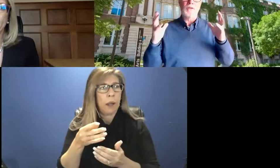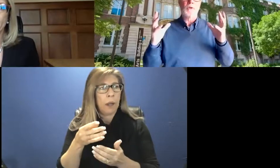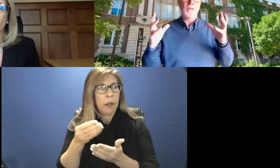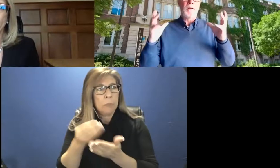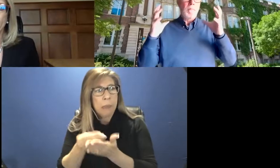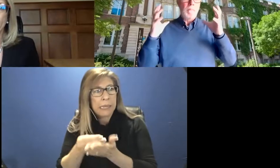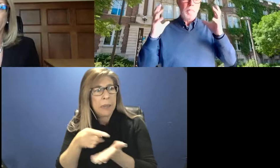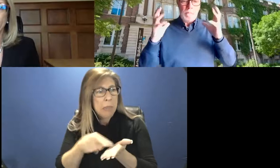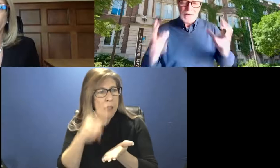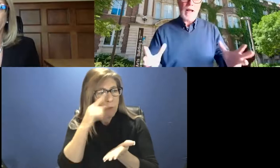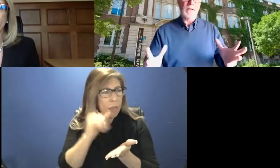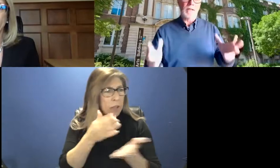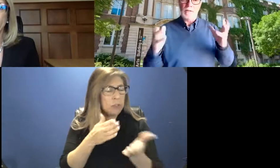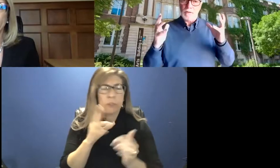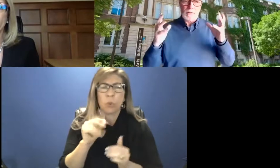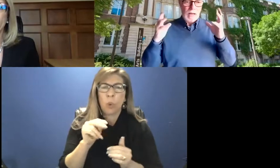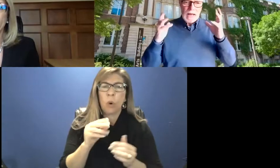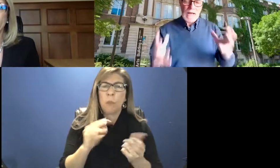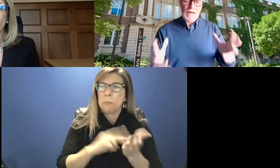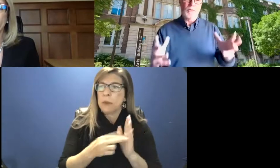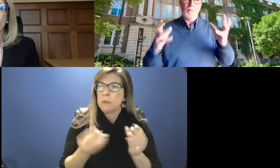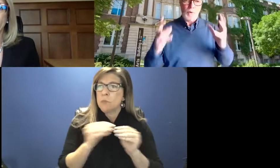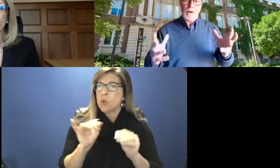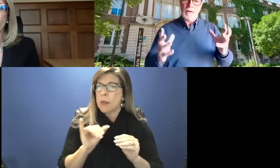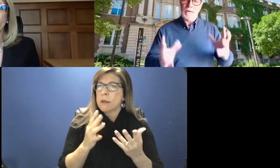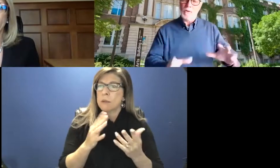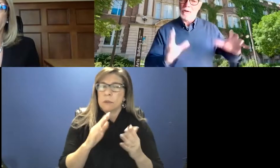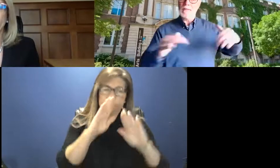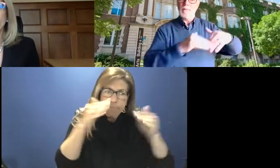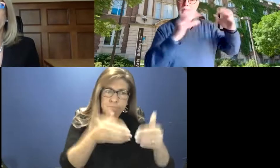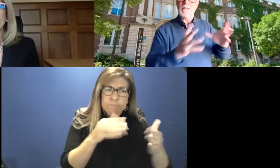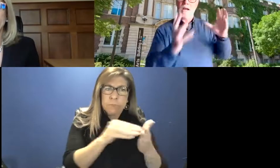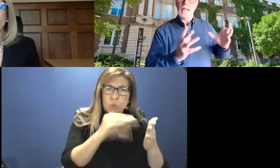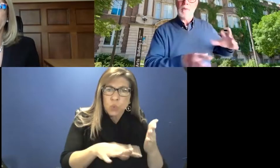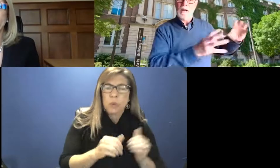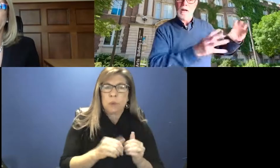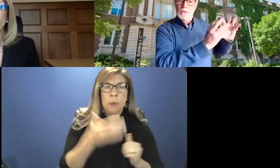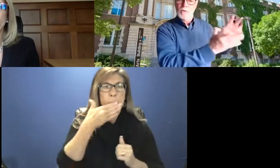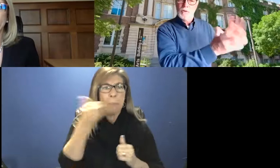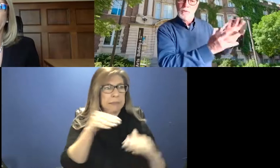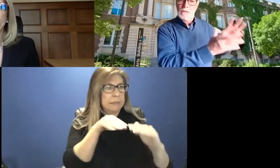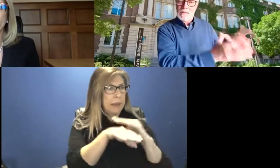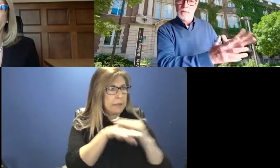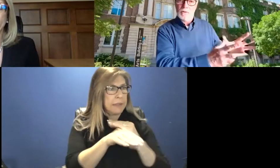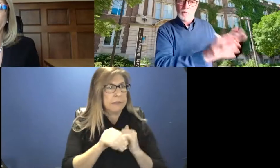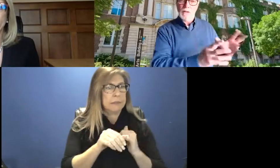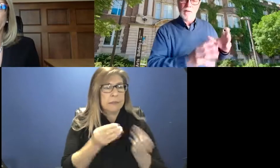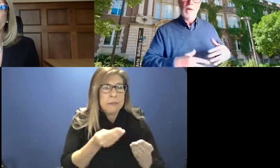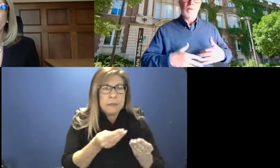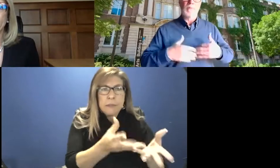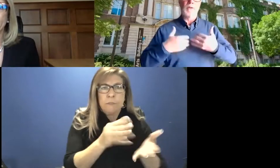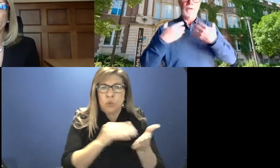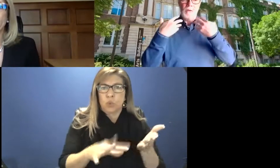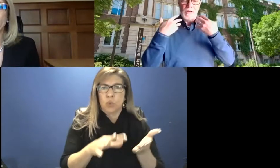give students better access to answers more quickly and so on. And that's, that's the idea behind the student services center to really